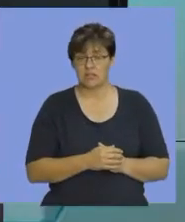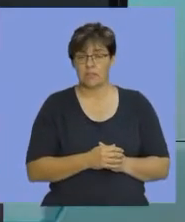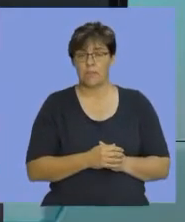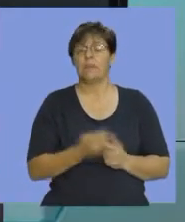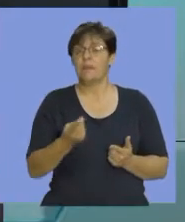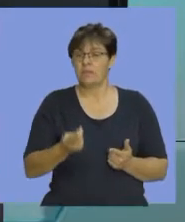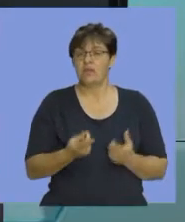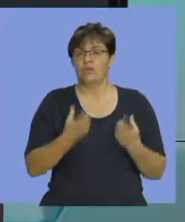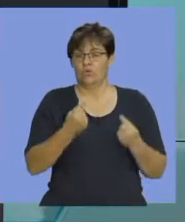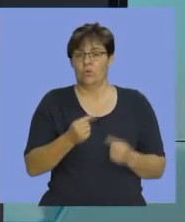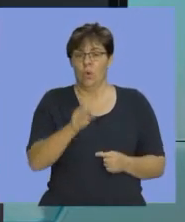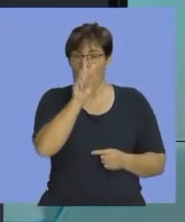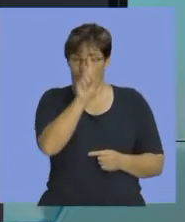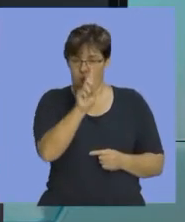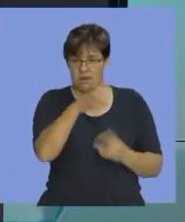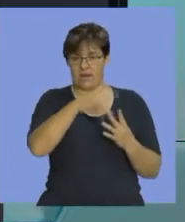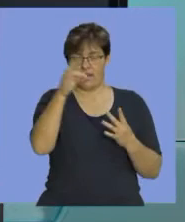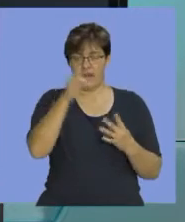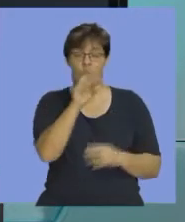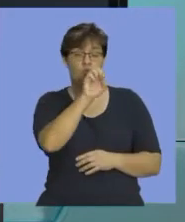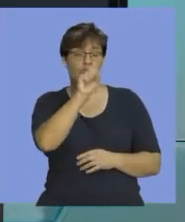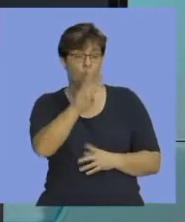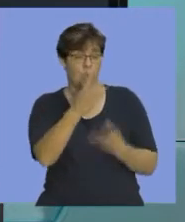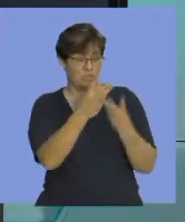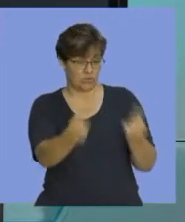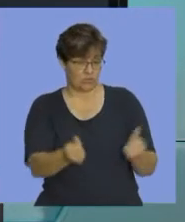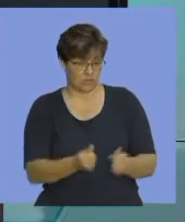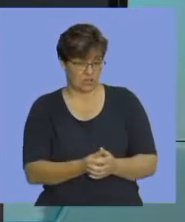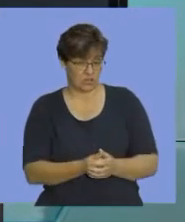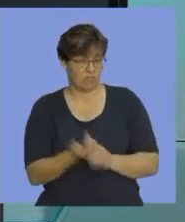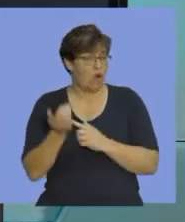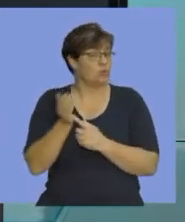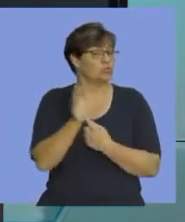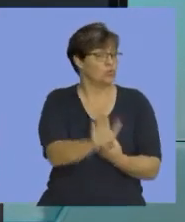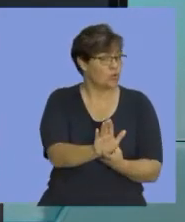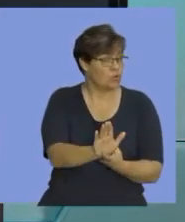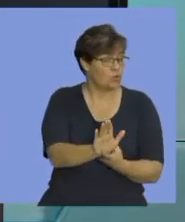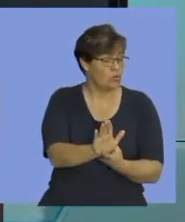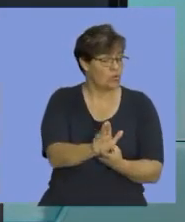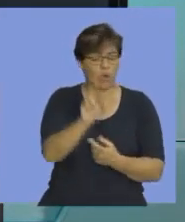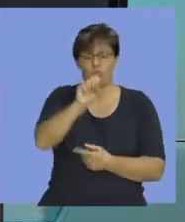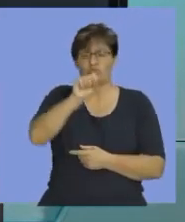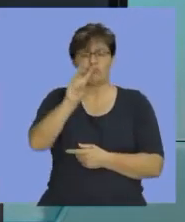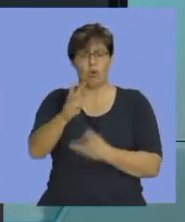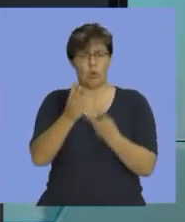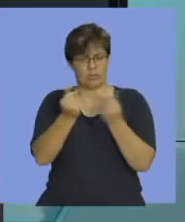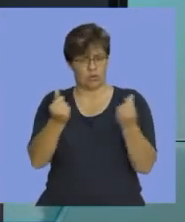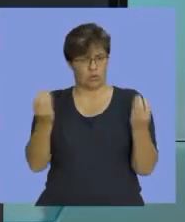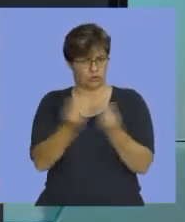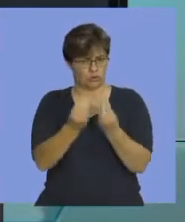example for you, I've just taken one item, namely your raw materials. And I've shown you the raw materials stock account,